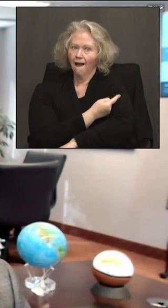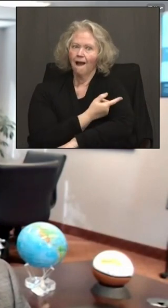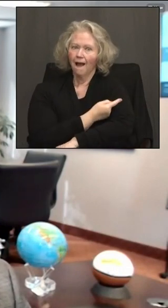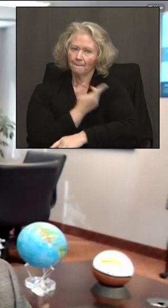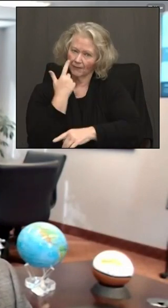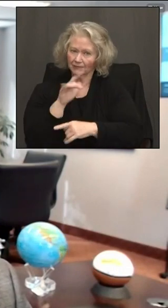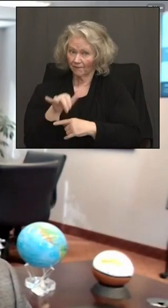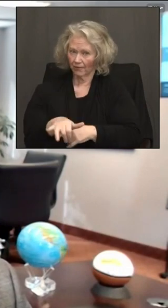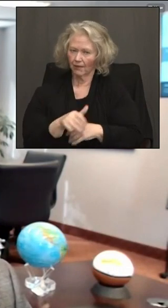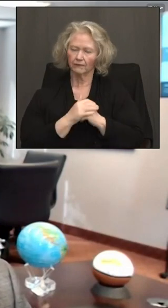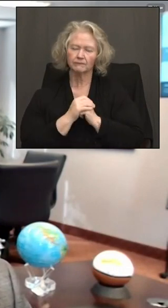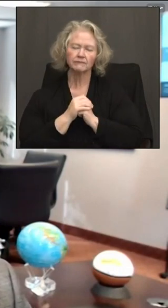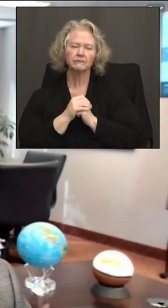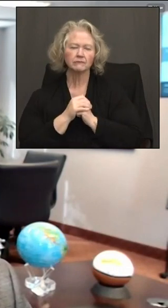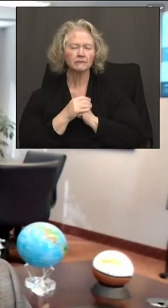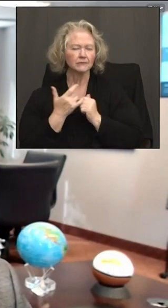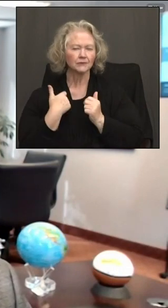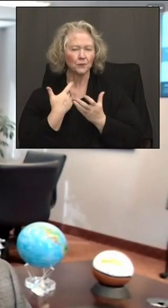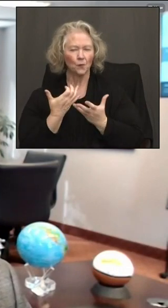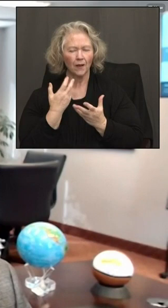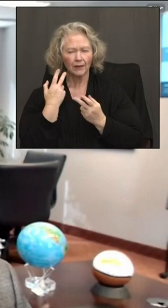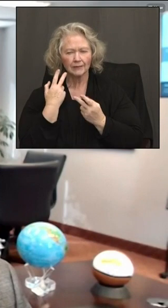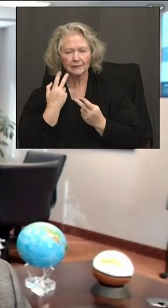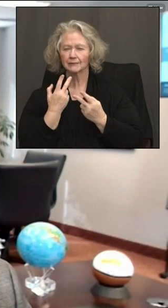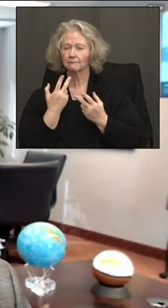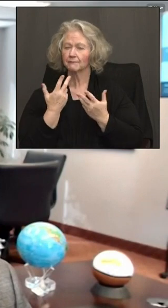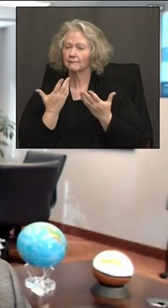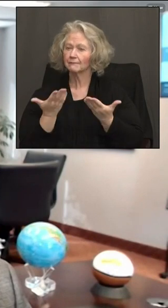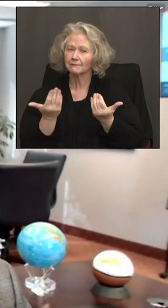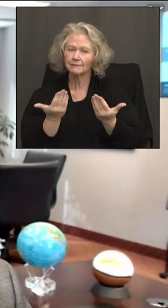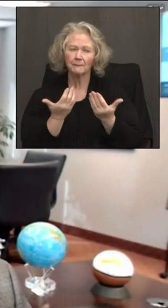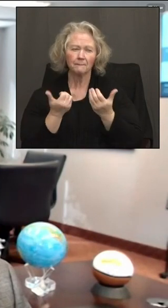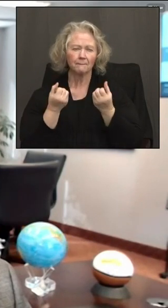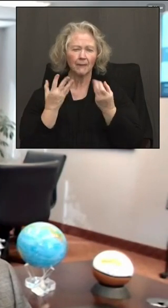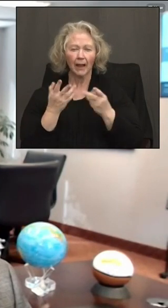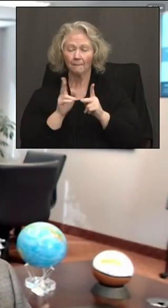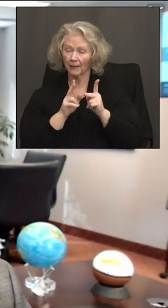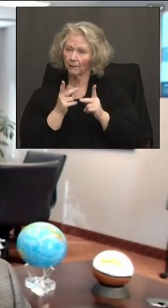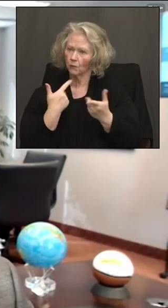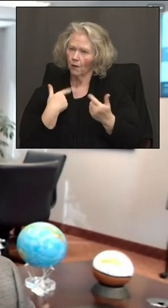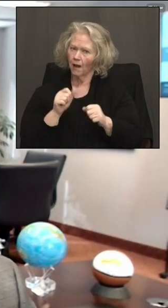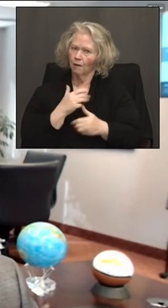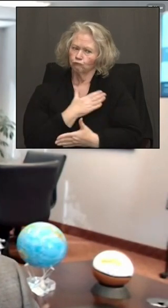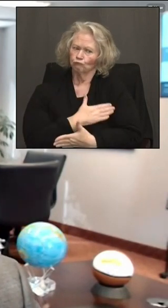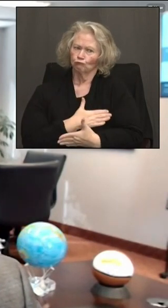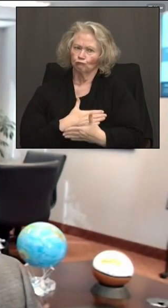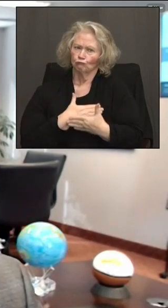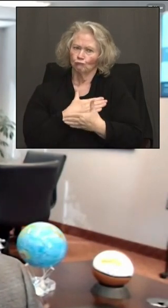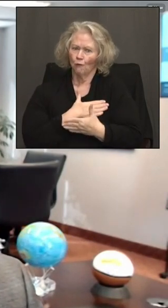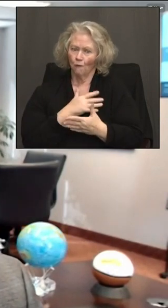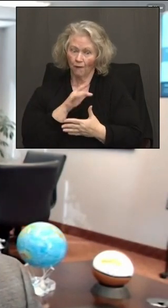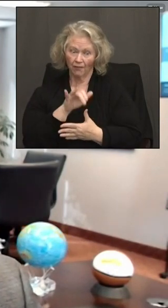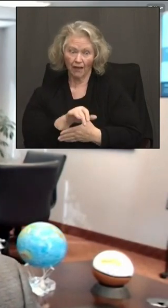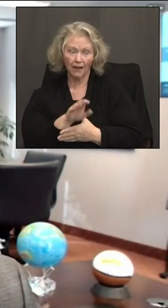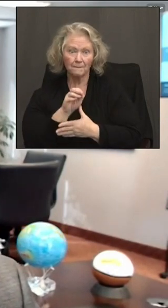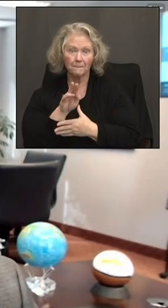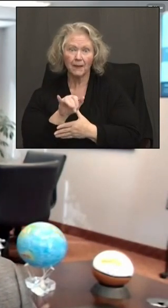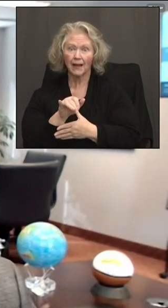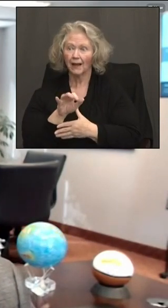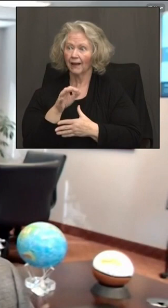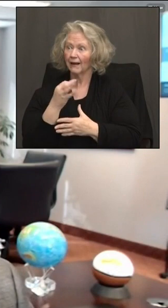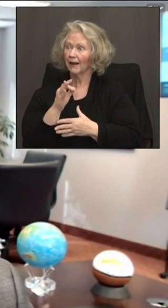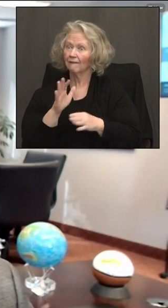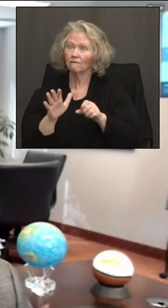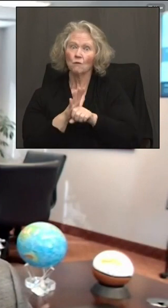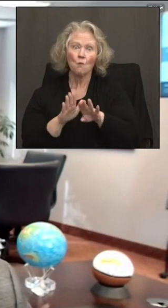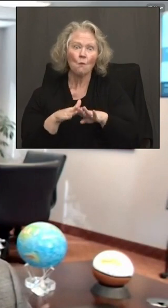we want to see as many people vaccinated as possible to fully enjoy the May 19th full reopening. And I'm proud to